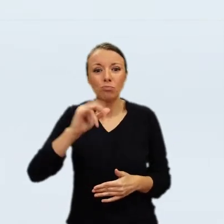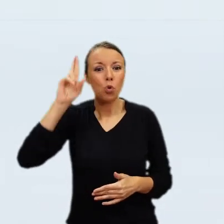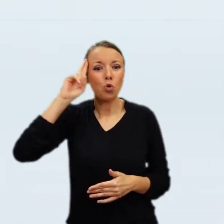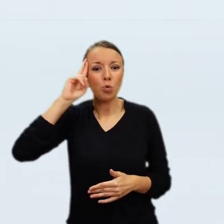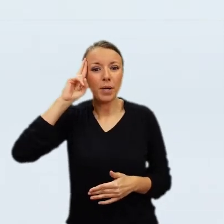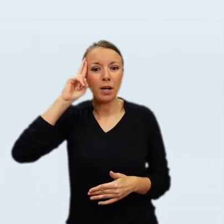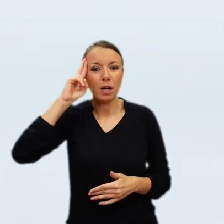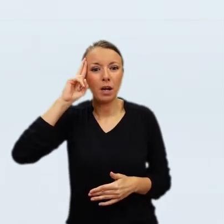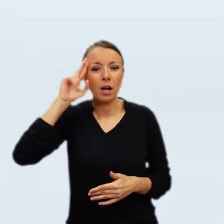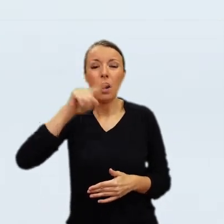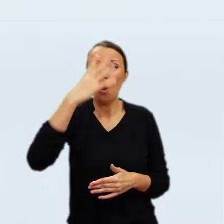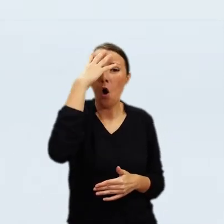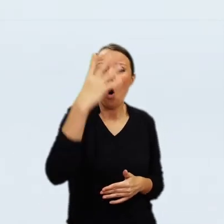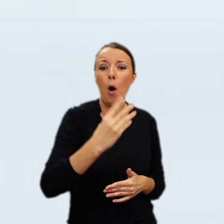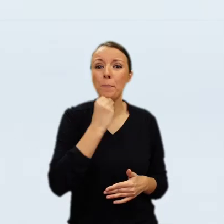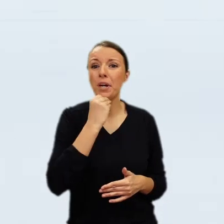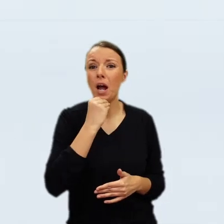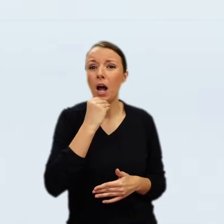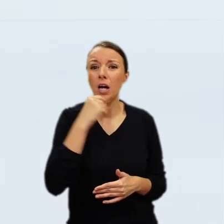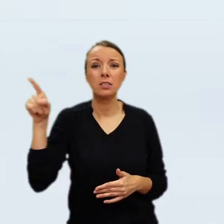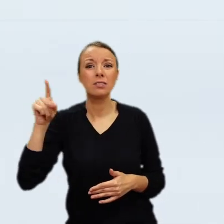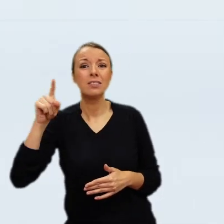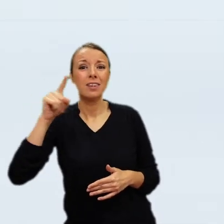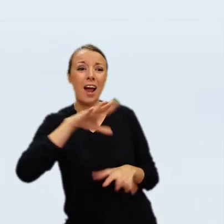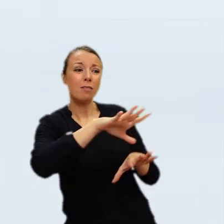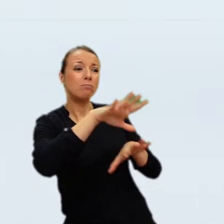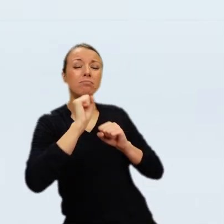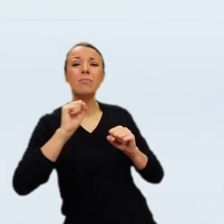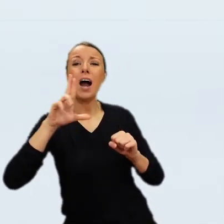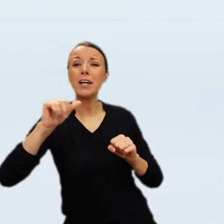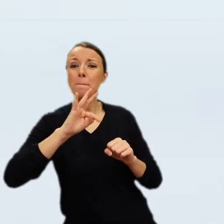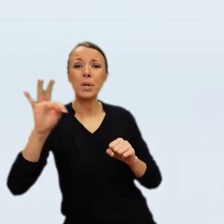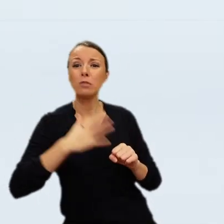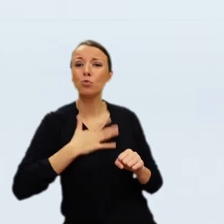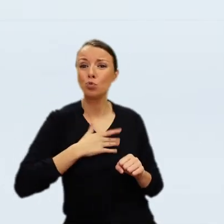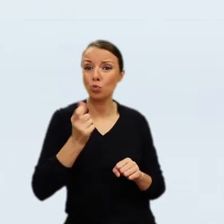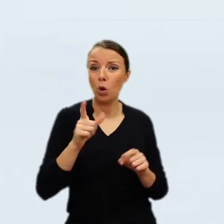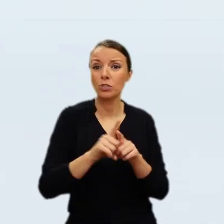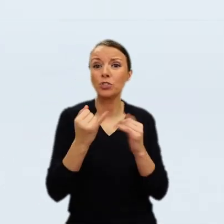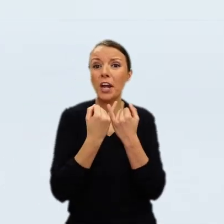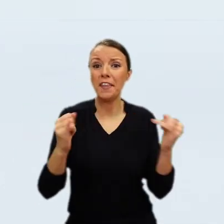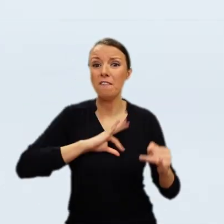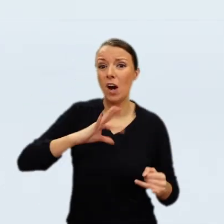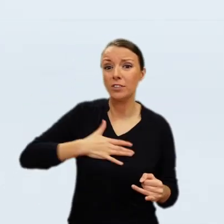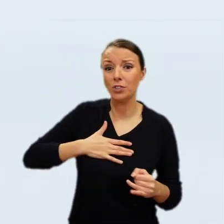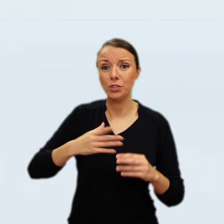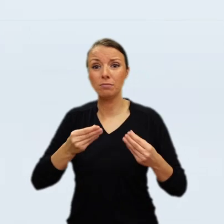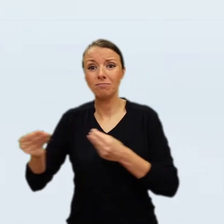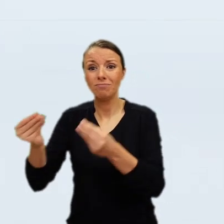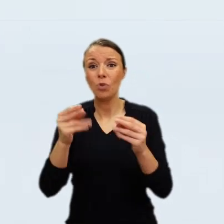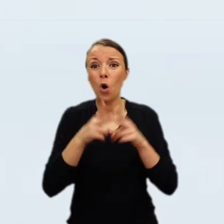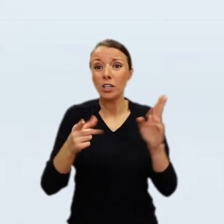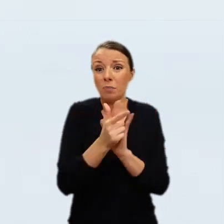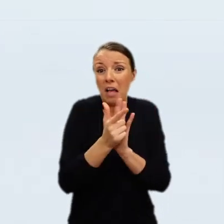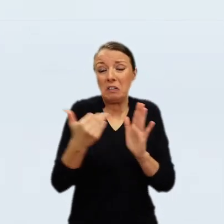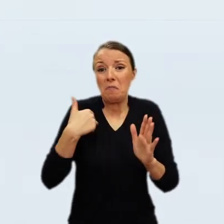Michał Kazimierz Oginski was a diplomat. He was the great hetman of Lithuania, a cousin by marriage of